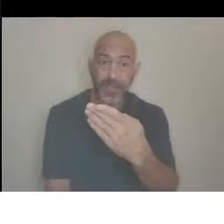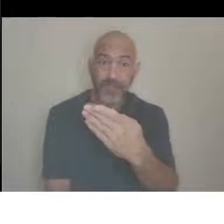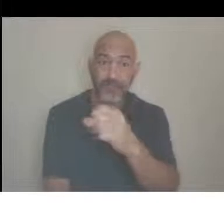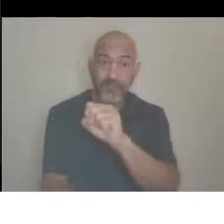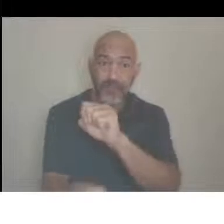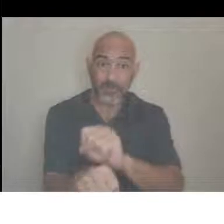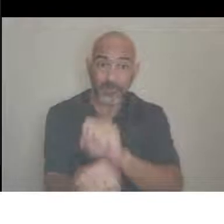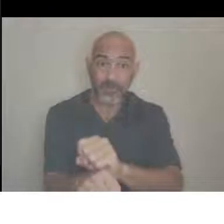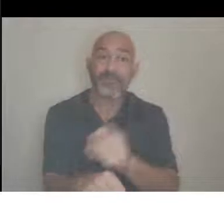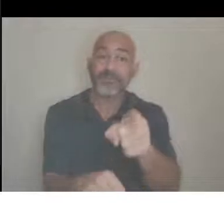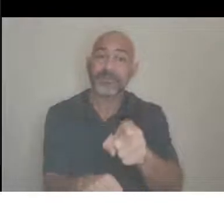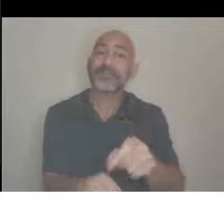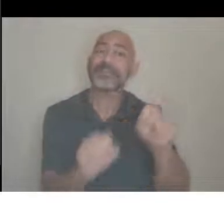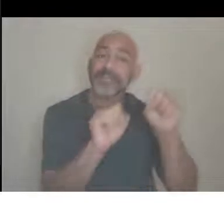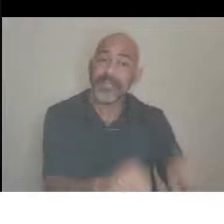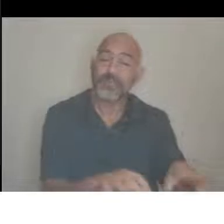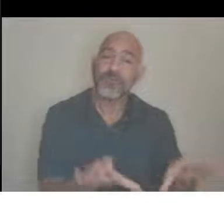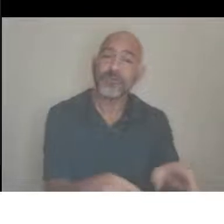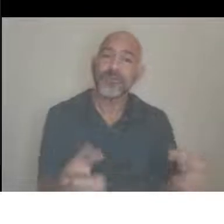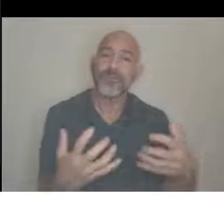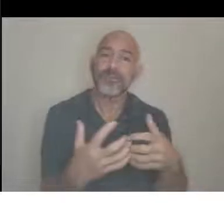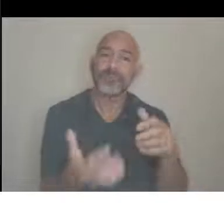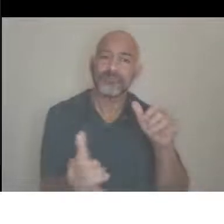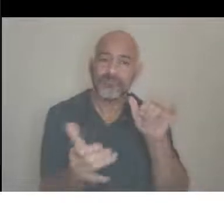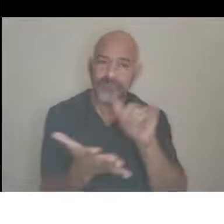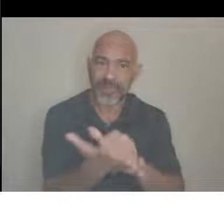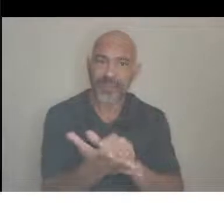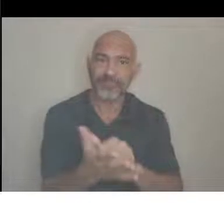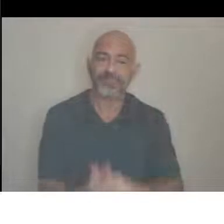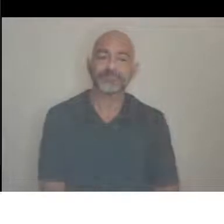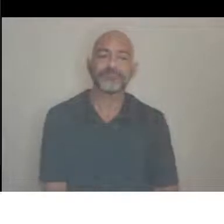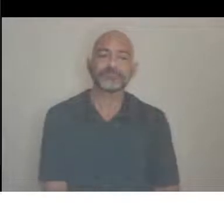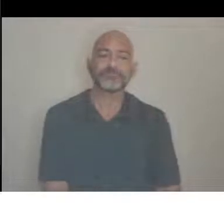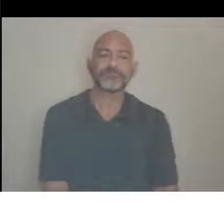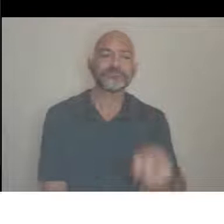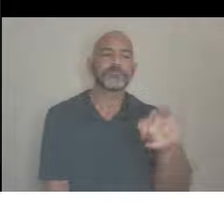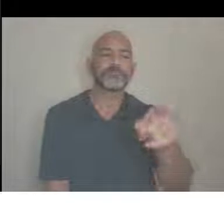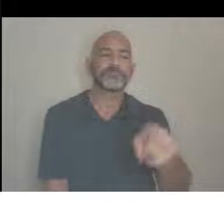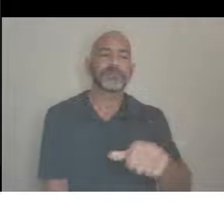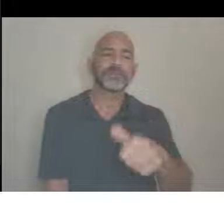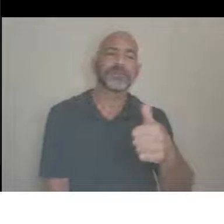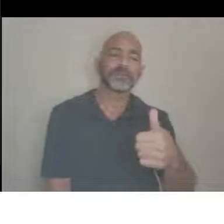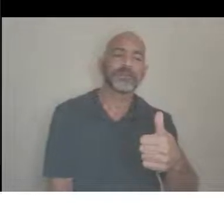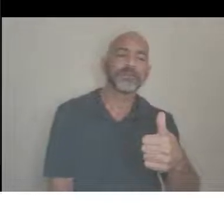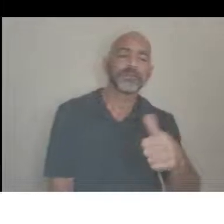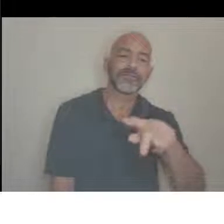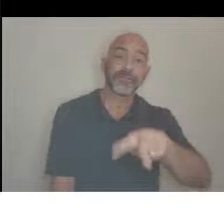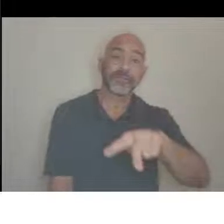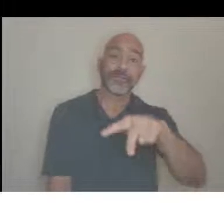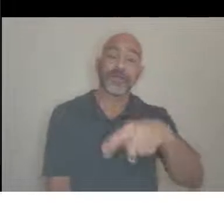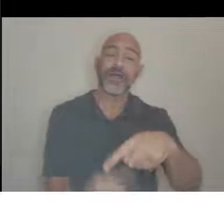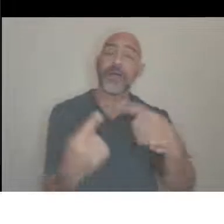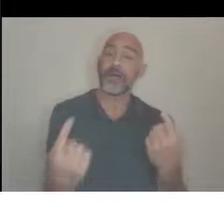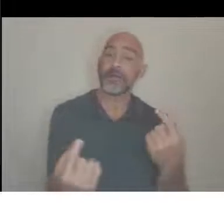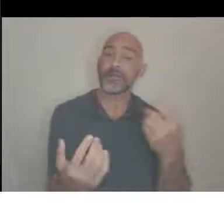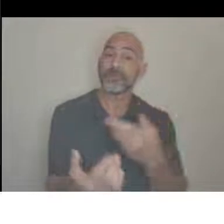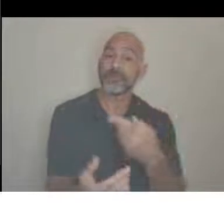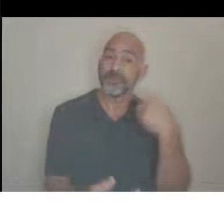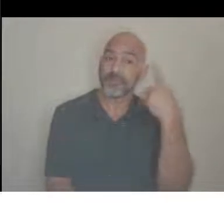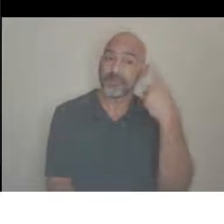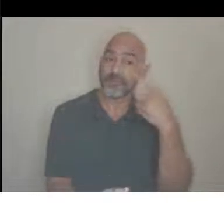And kind of the flip side of that is sometimes we get the false narrative